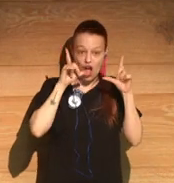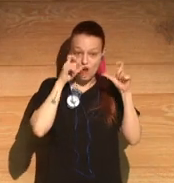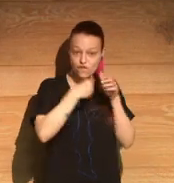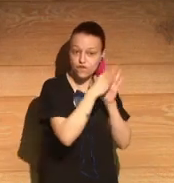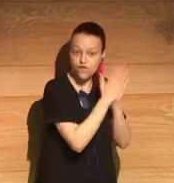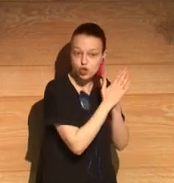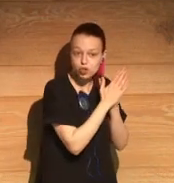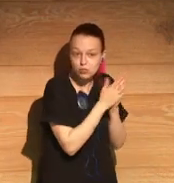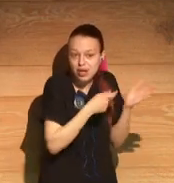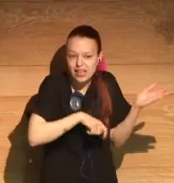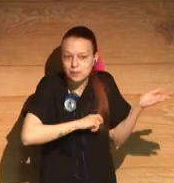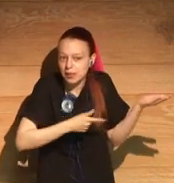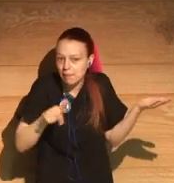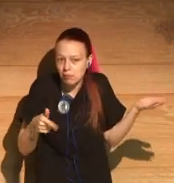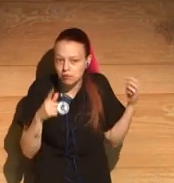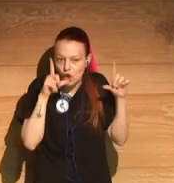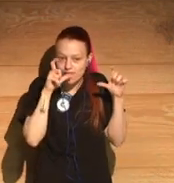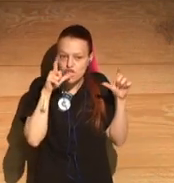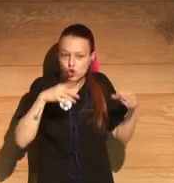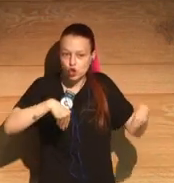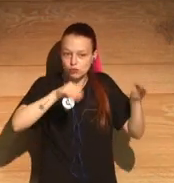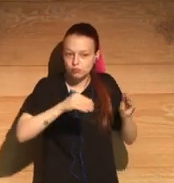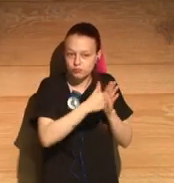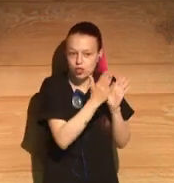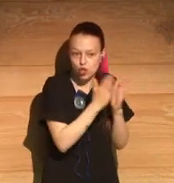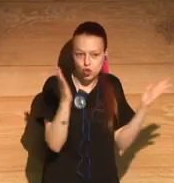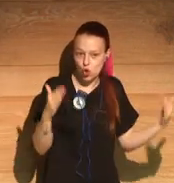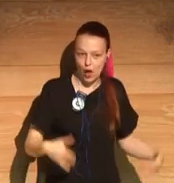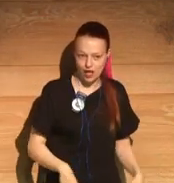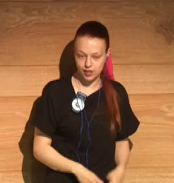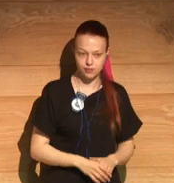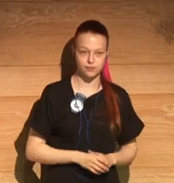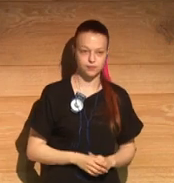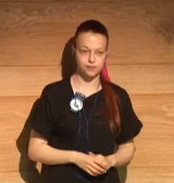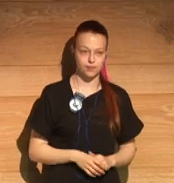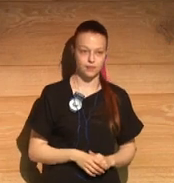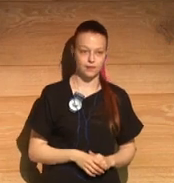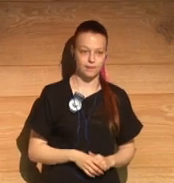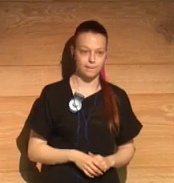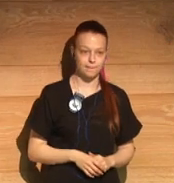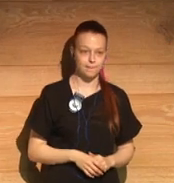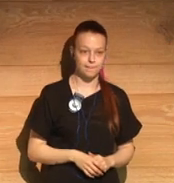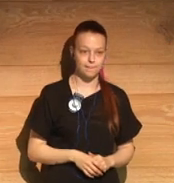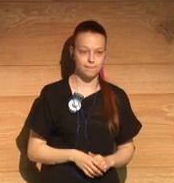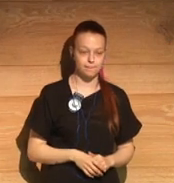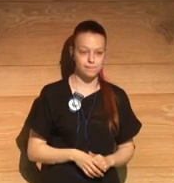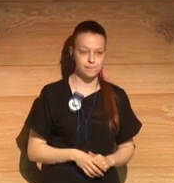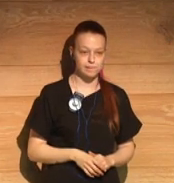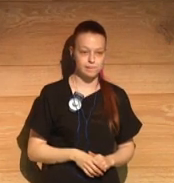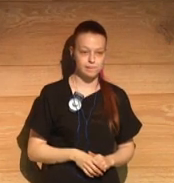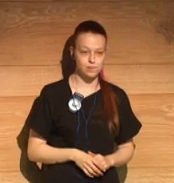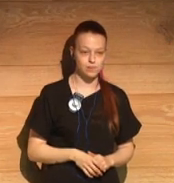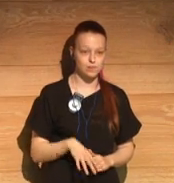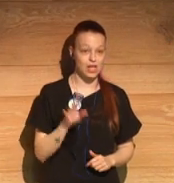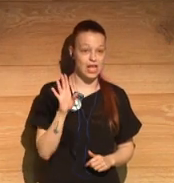a sort of kitchen towel with photos, pictures of famous writers? In Spain, you'd never have that. It's a very traditional thing in